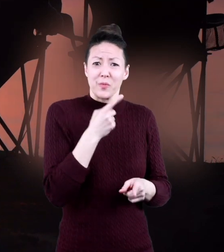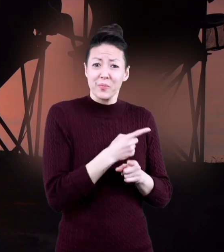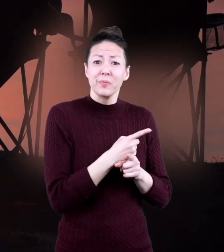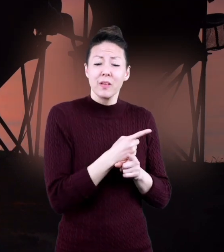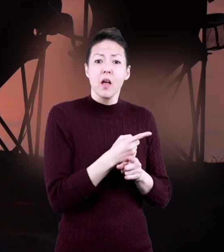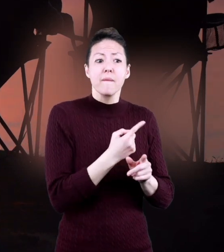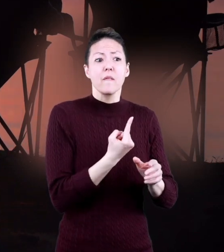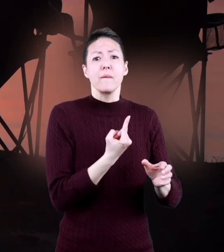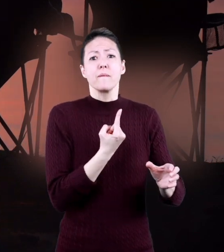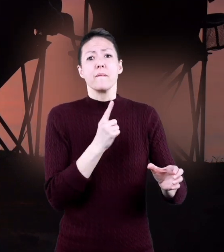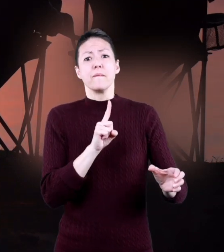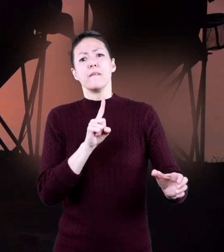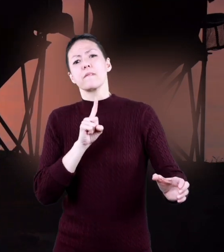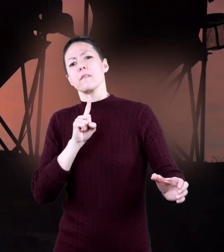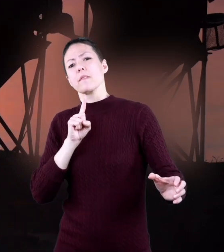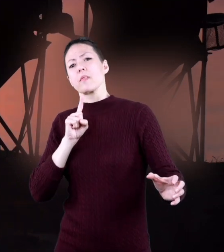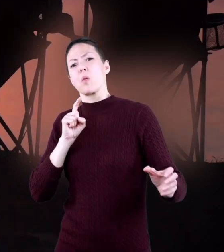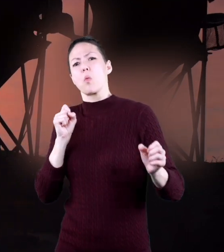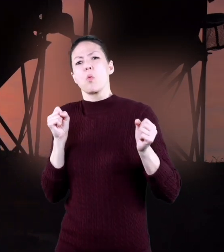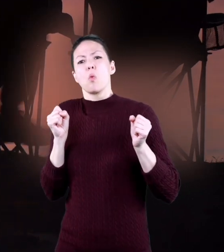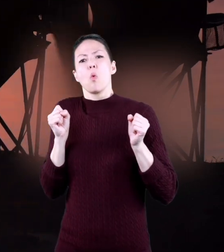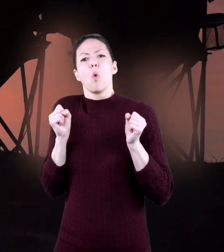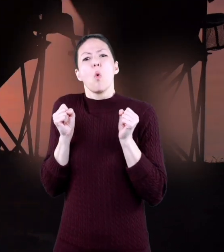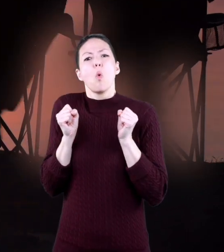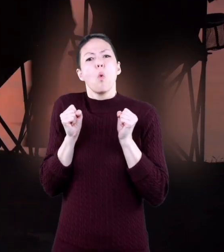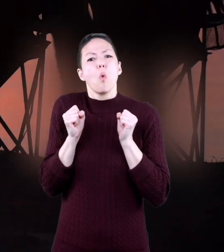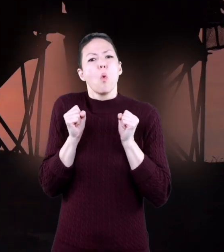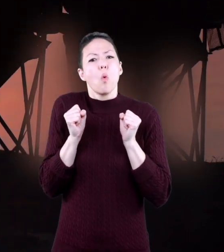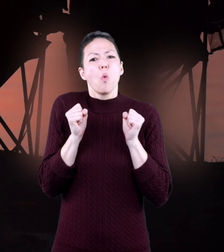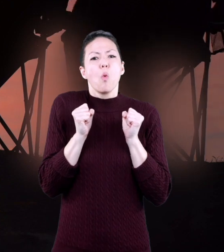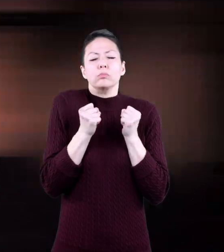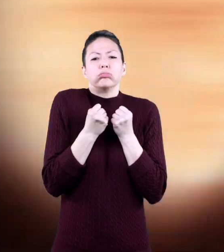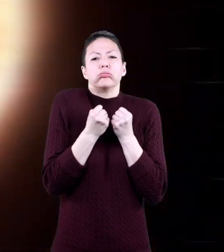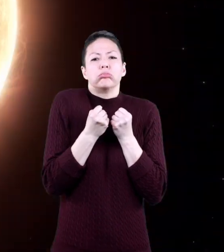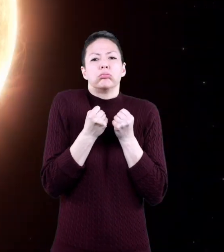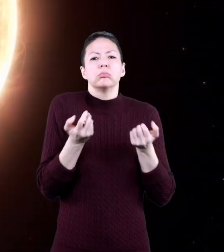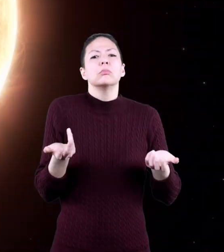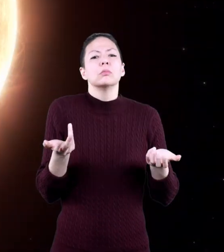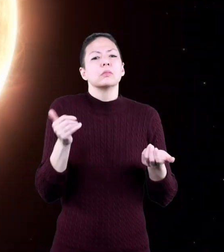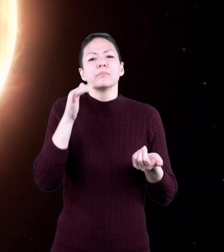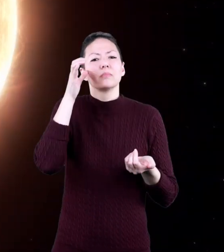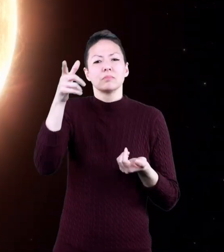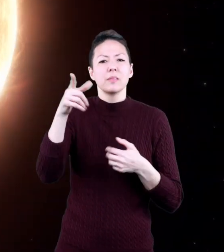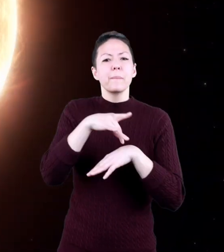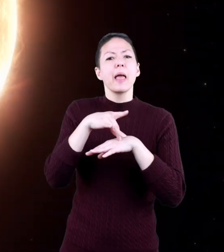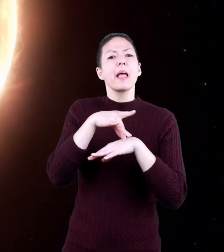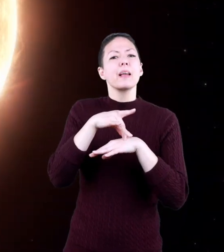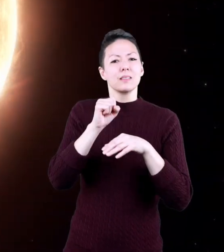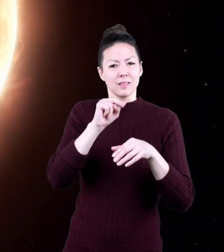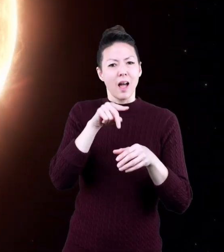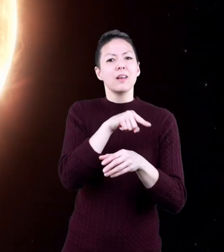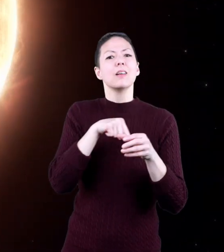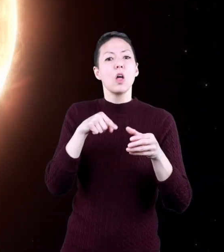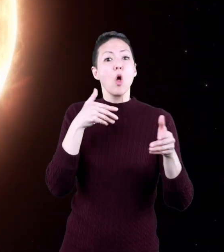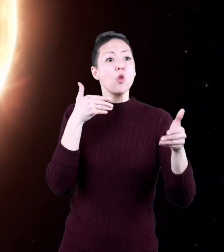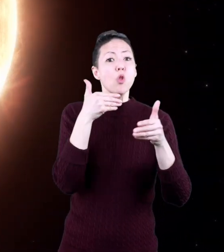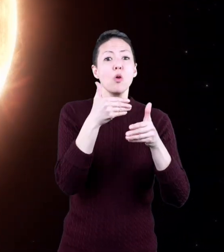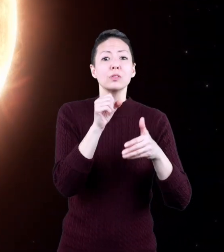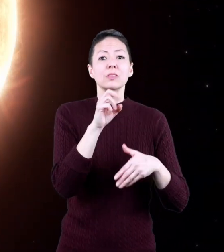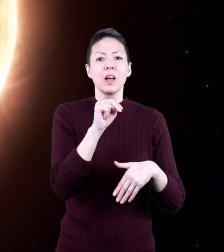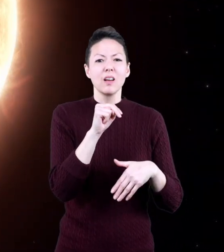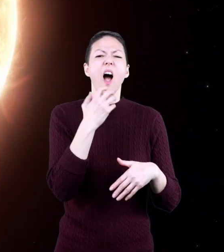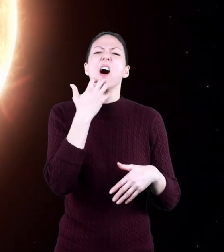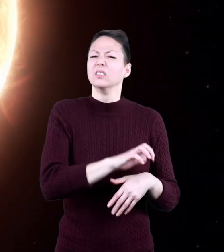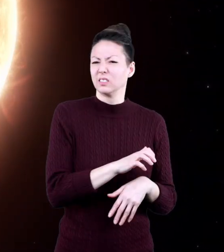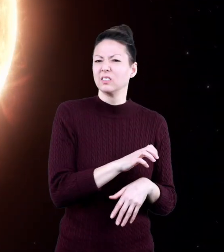right? And the farther away you are, the colder you get. It's the same with the planets and the sun. The planets that are